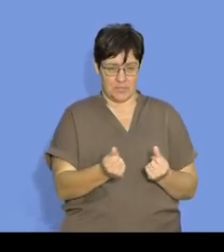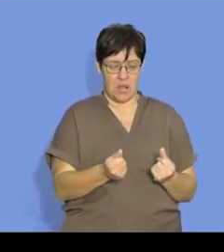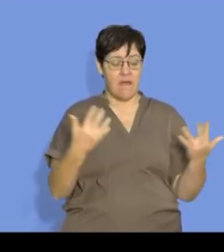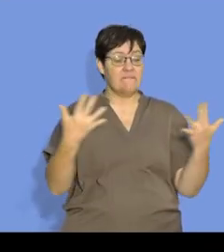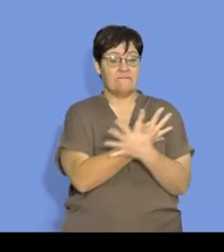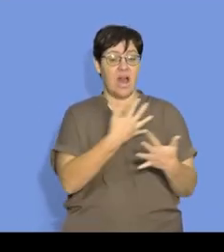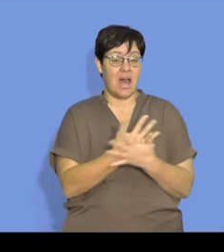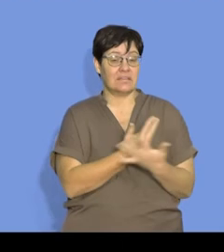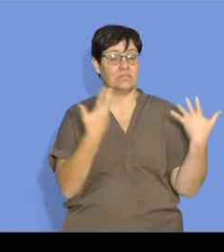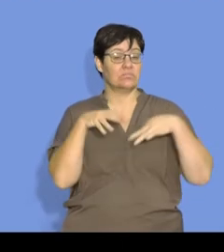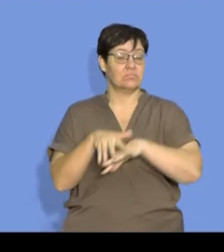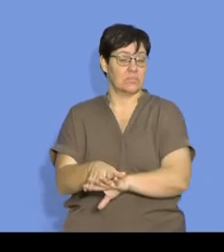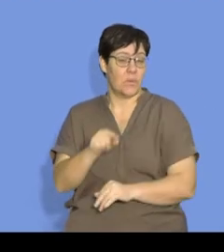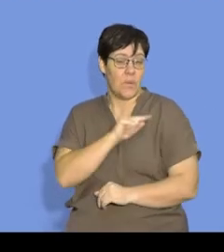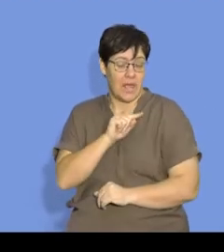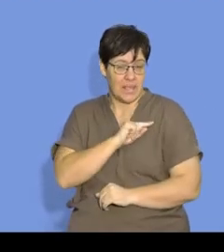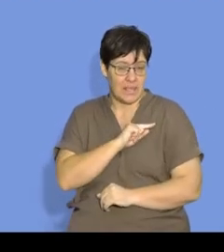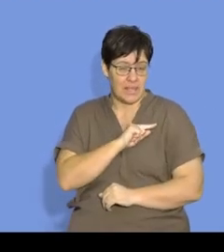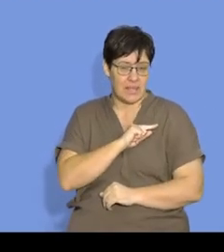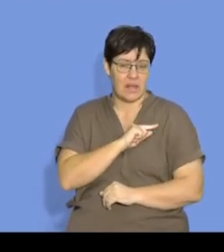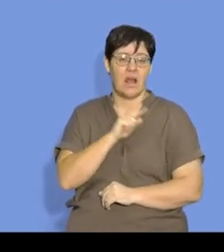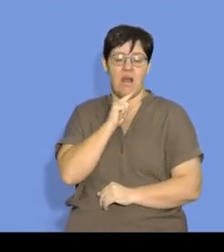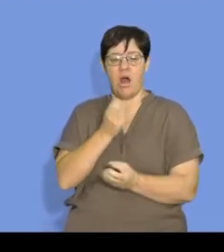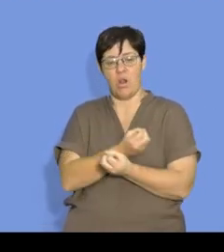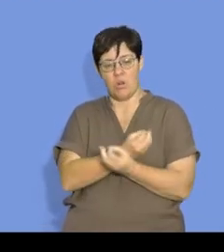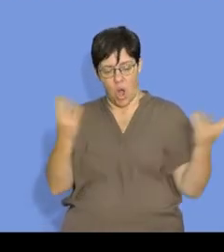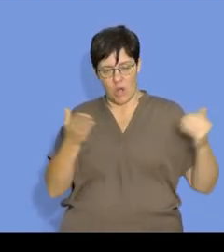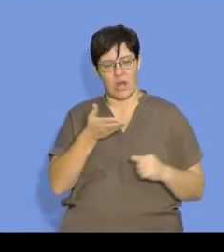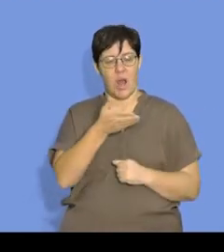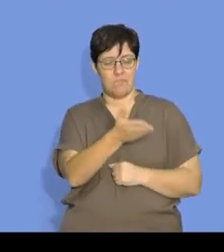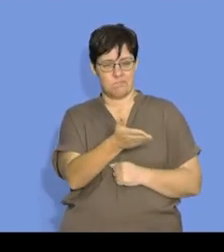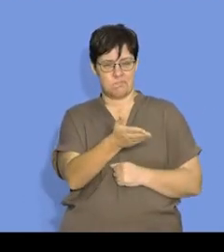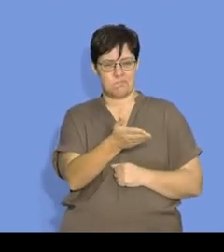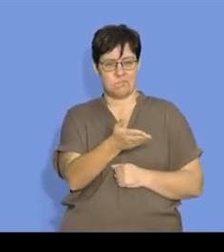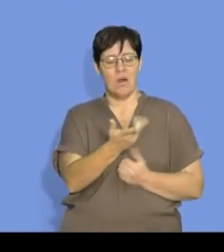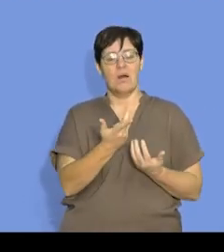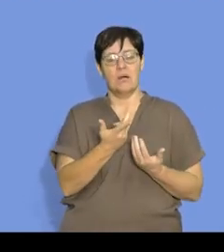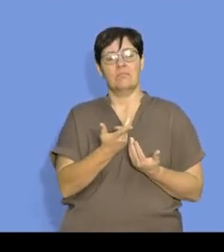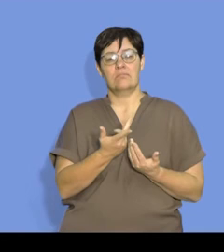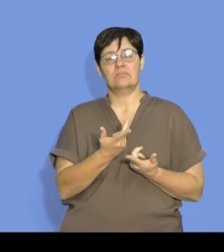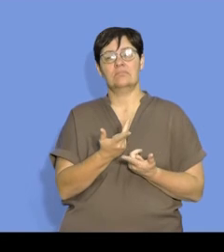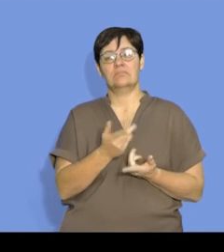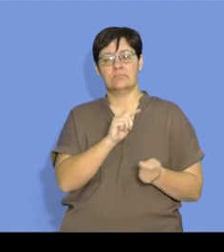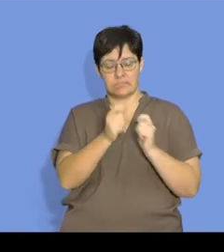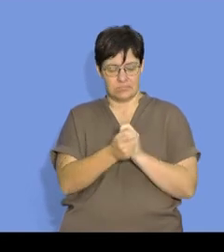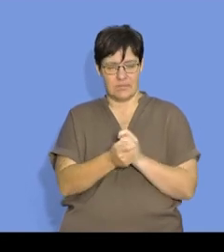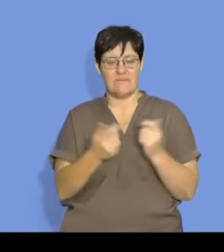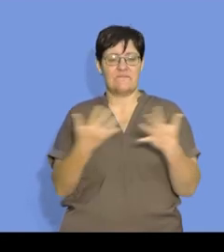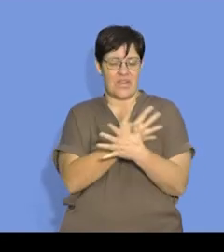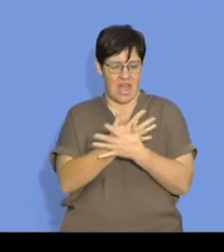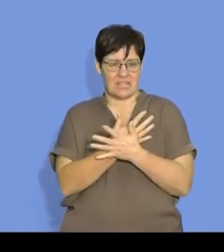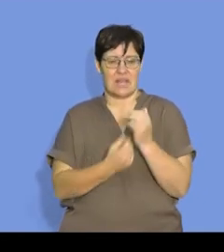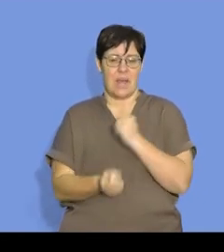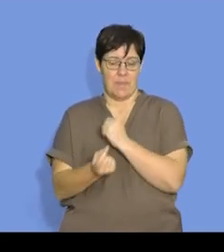reaction is because we have a lot of reactant that can react to, in a fast